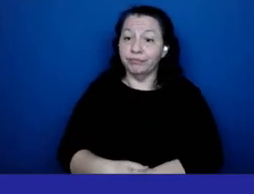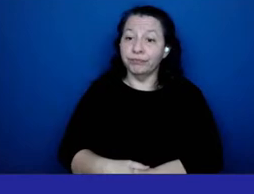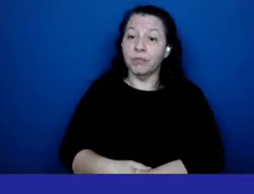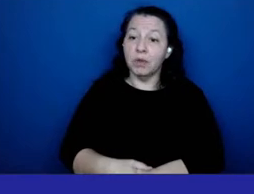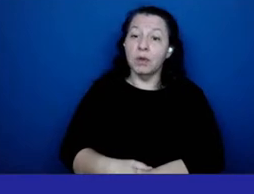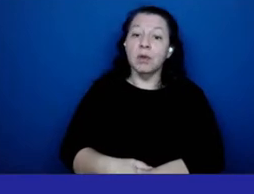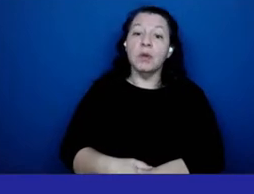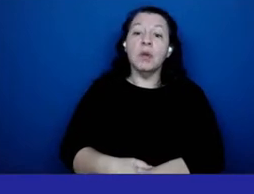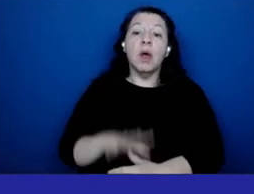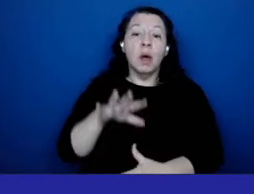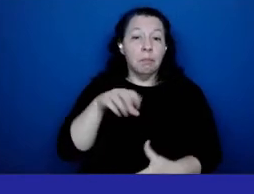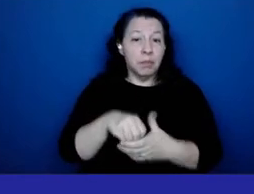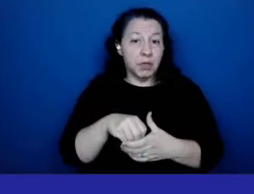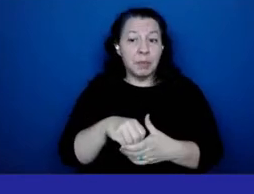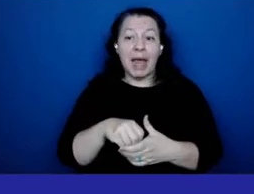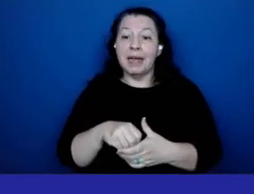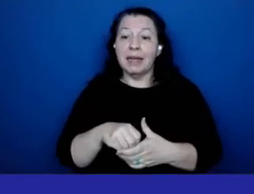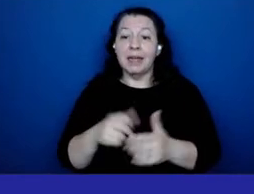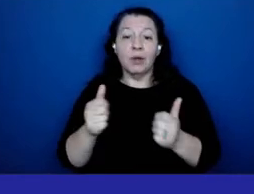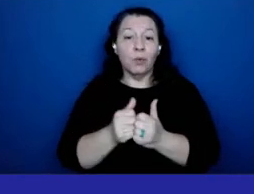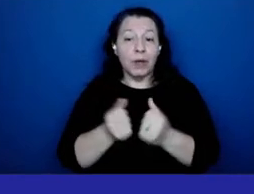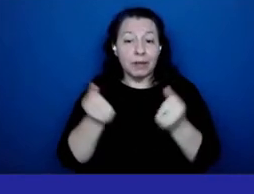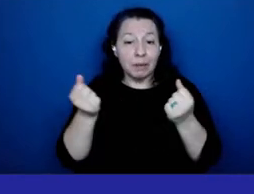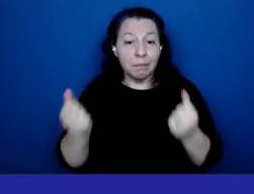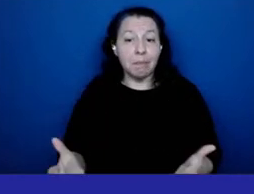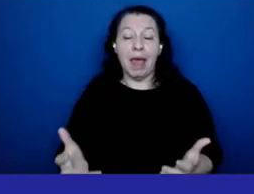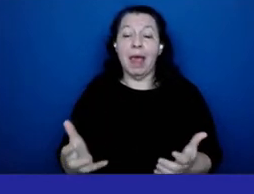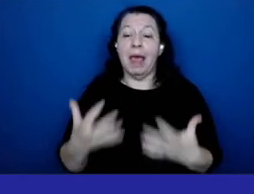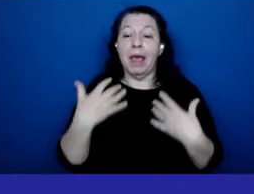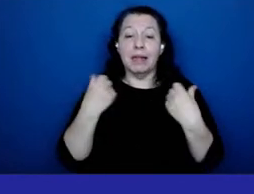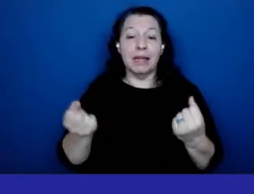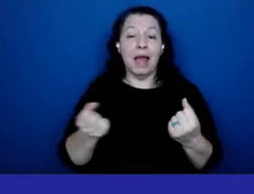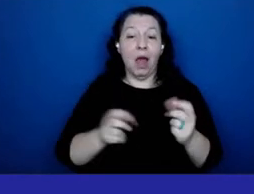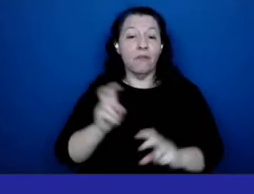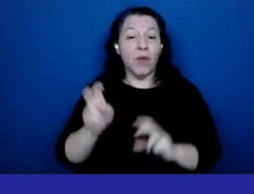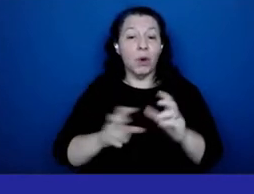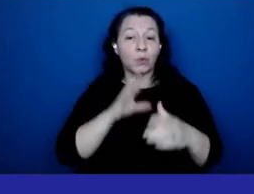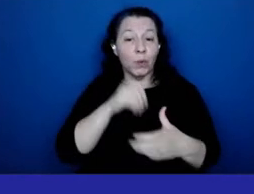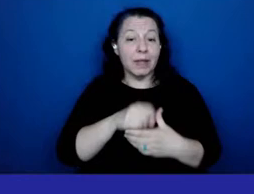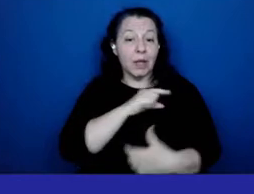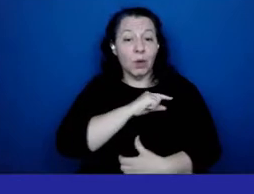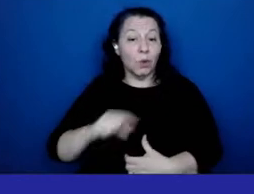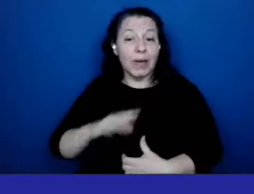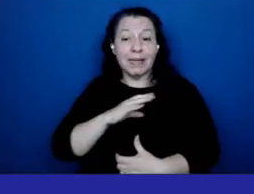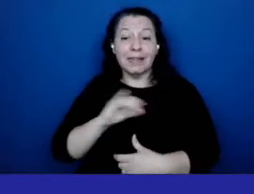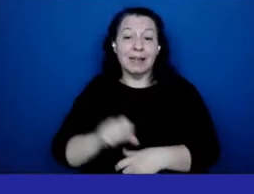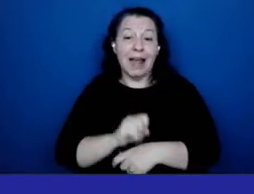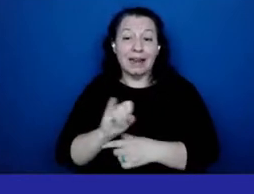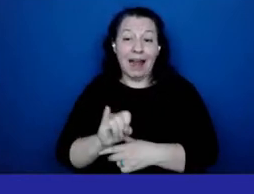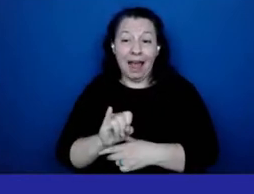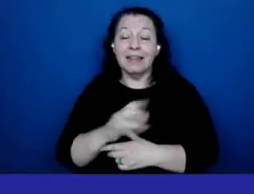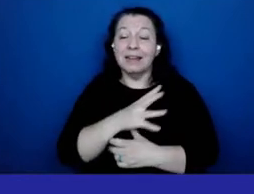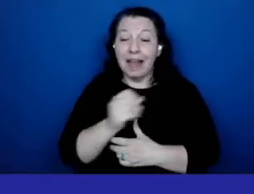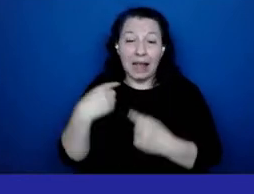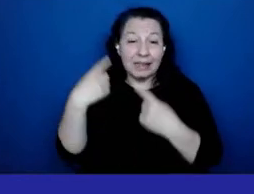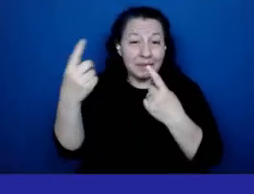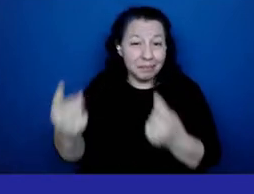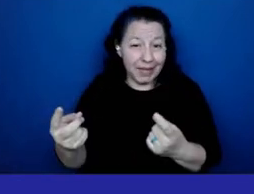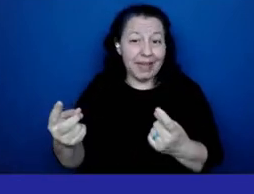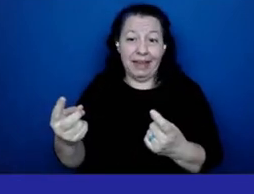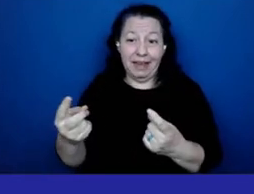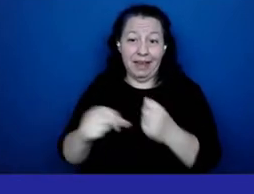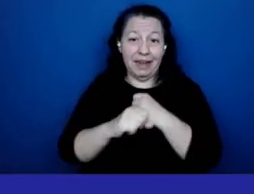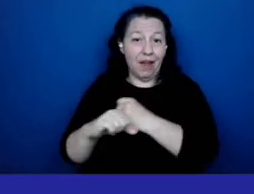Participated in numerous health fairs in Queens neighborhood and Staten Island and has been advertising the hospital